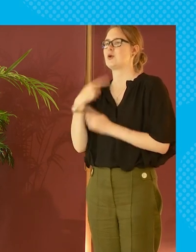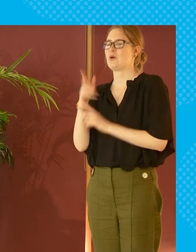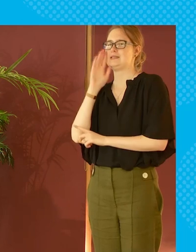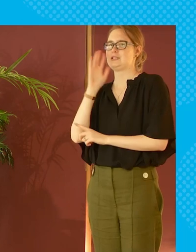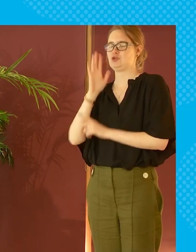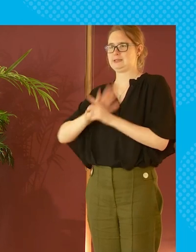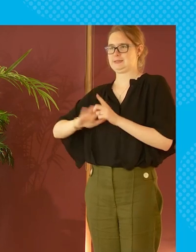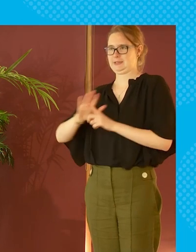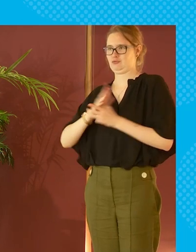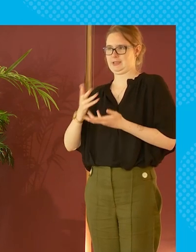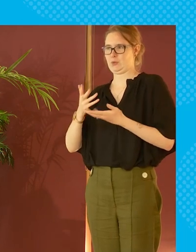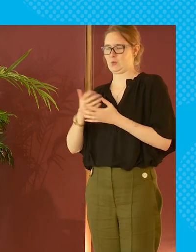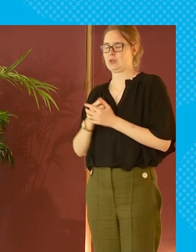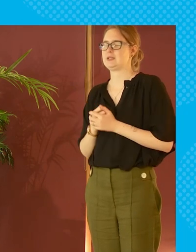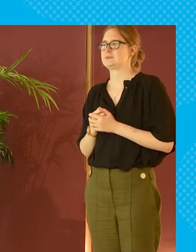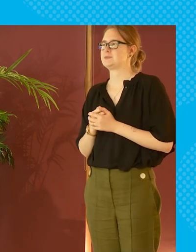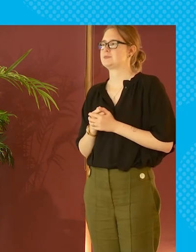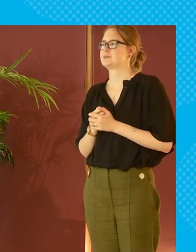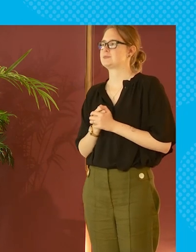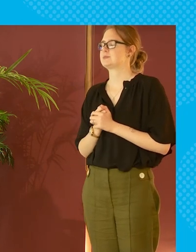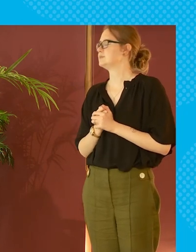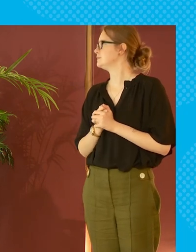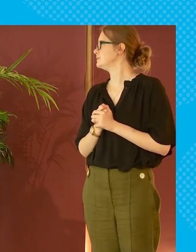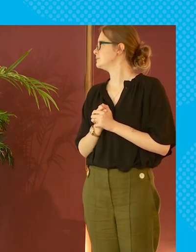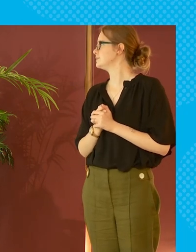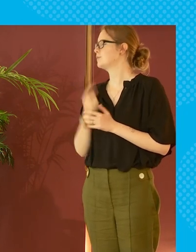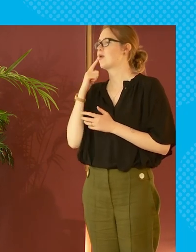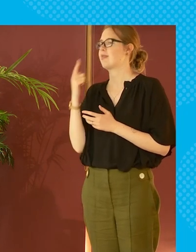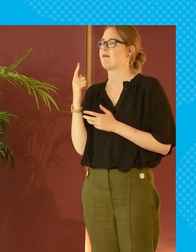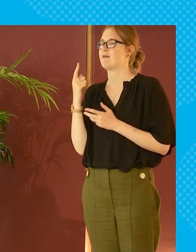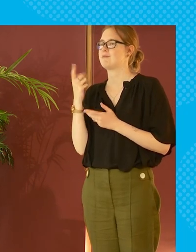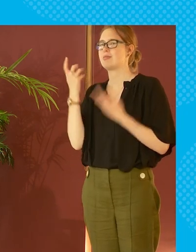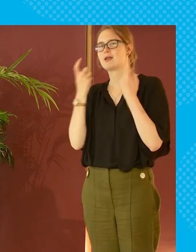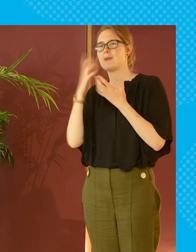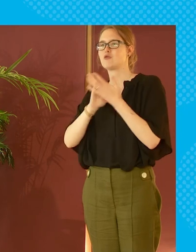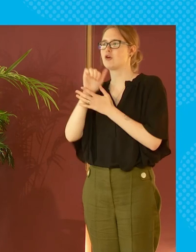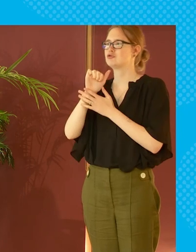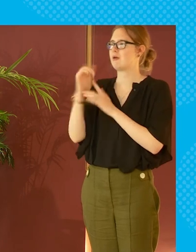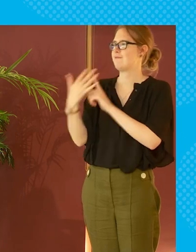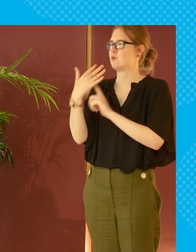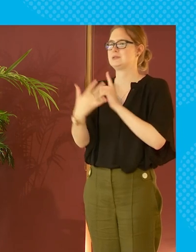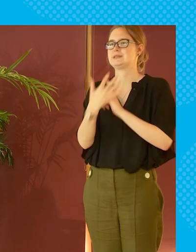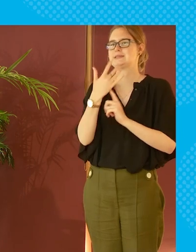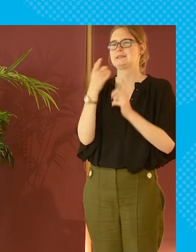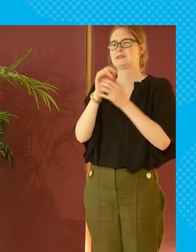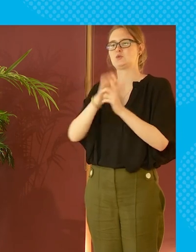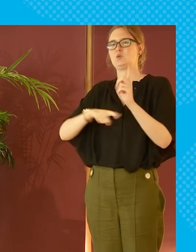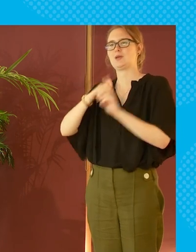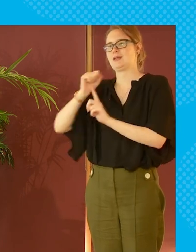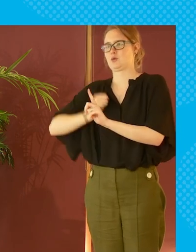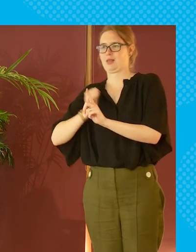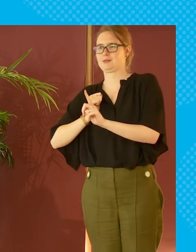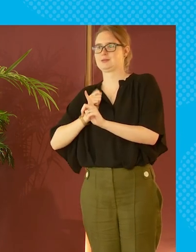dangerous tipping point which you're you're talking about is so quite often you know if we think about the kind of cultural influences on on